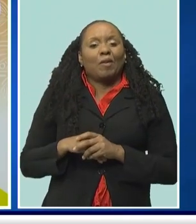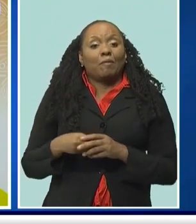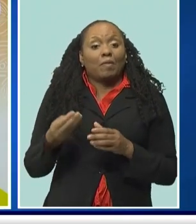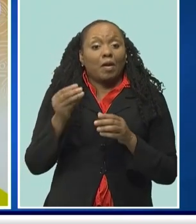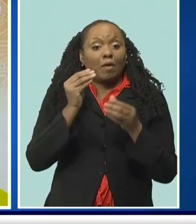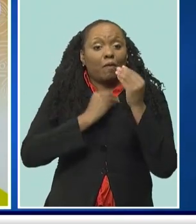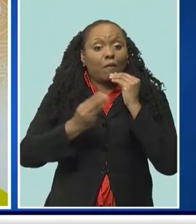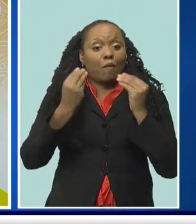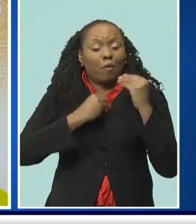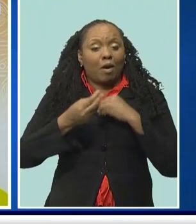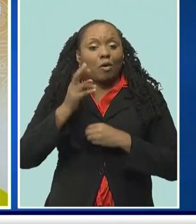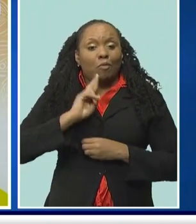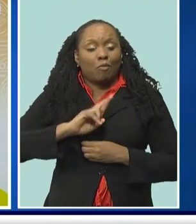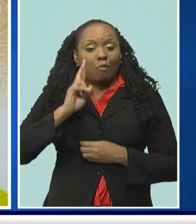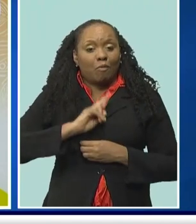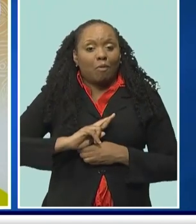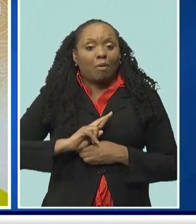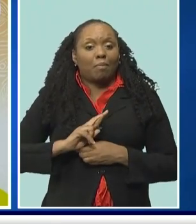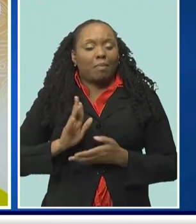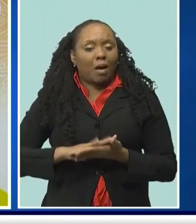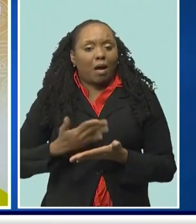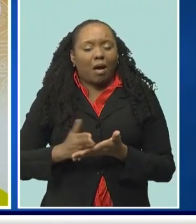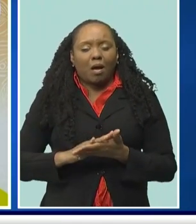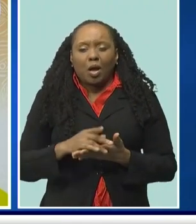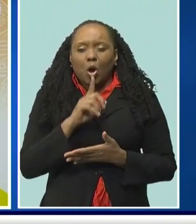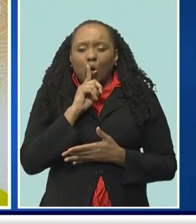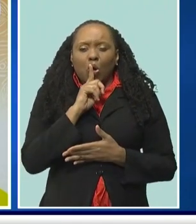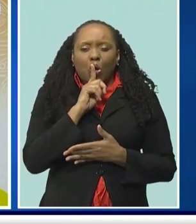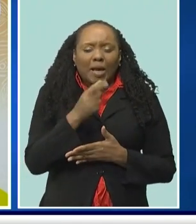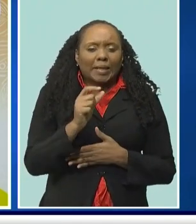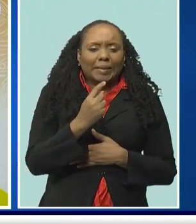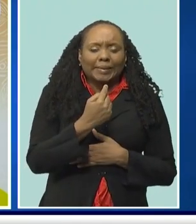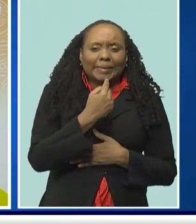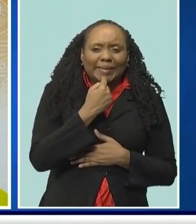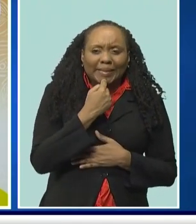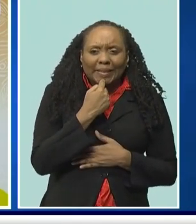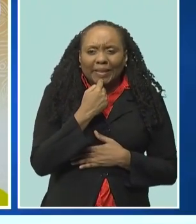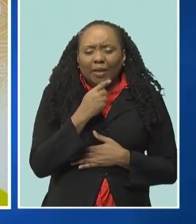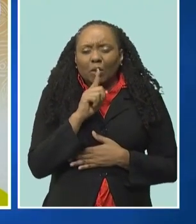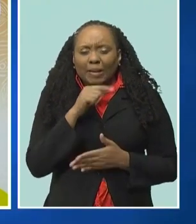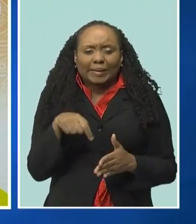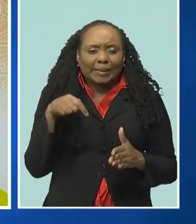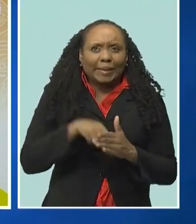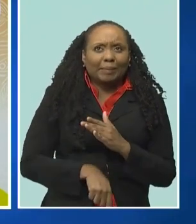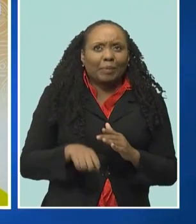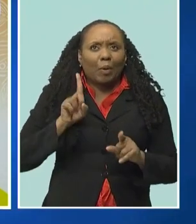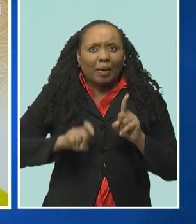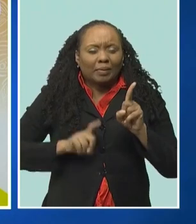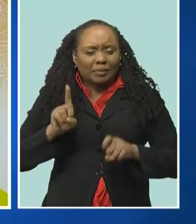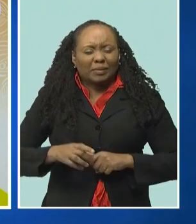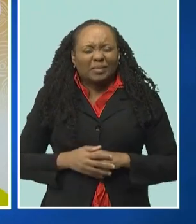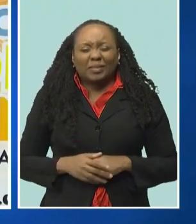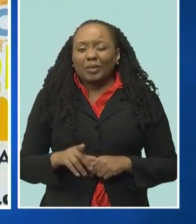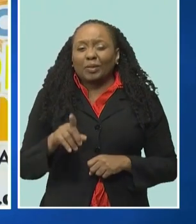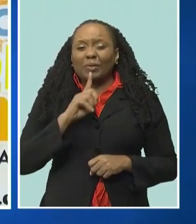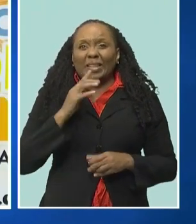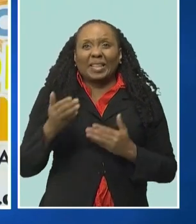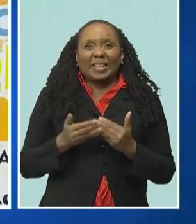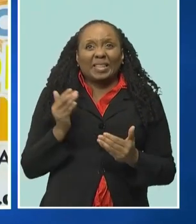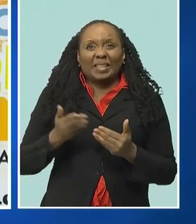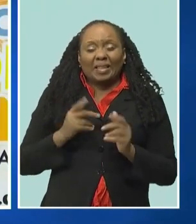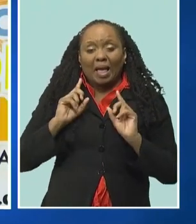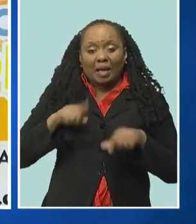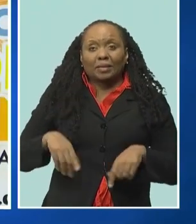process was very intense. They would ask me a lot of difficult questions. I found it very easy to answer questions. The selection